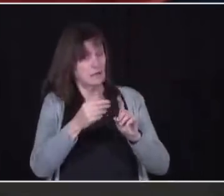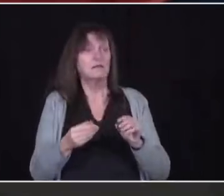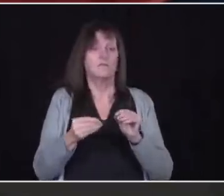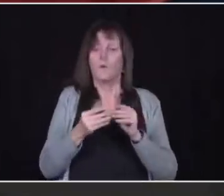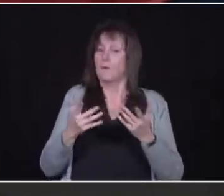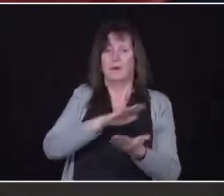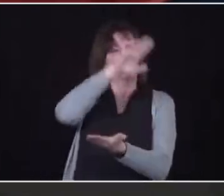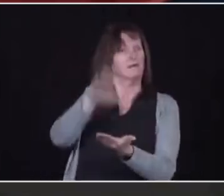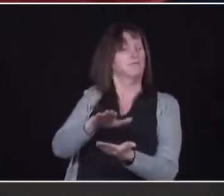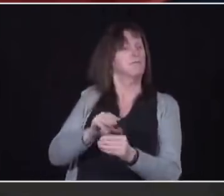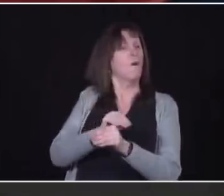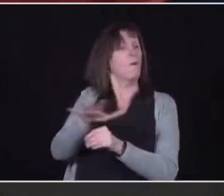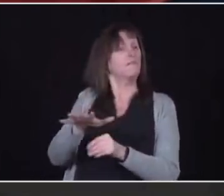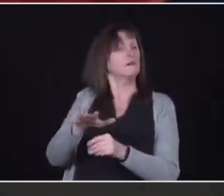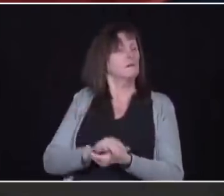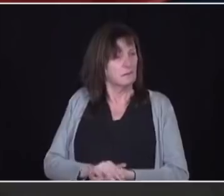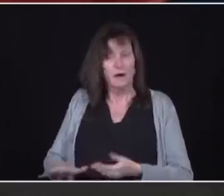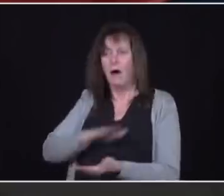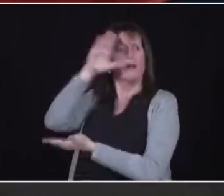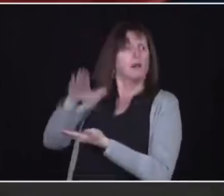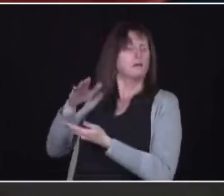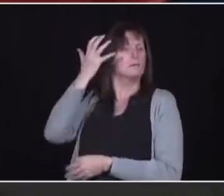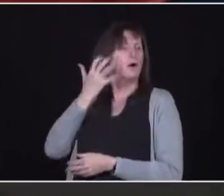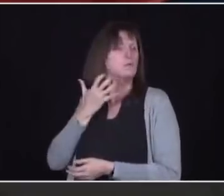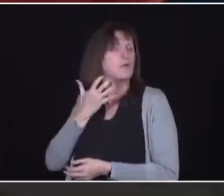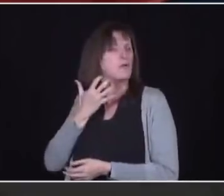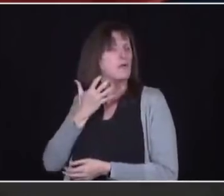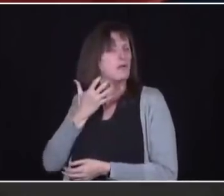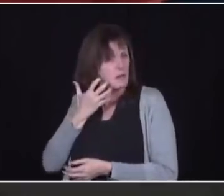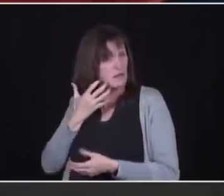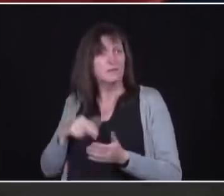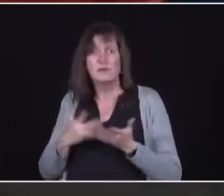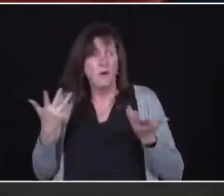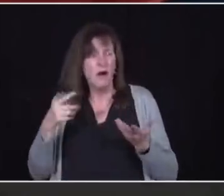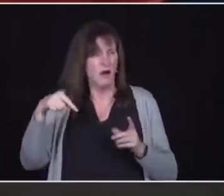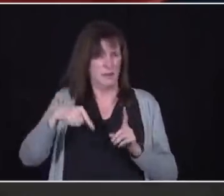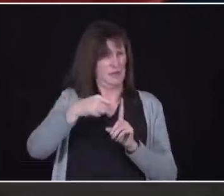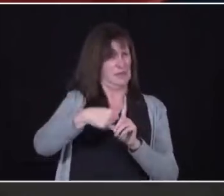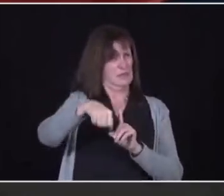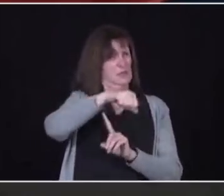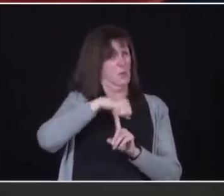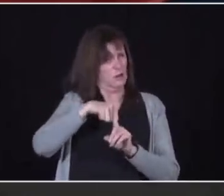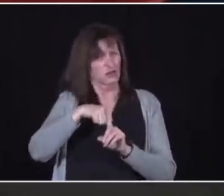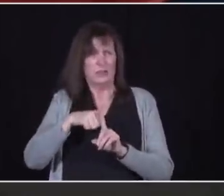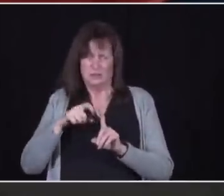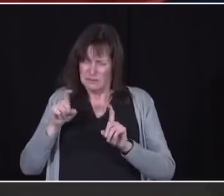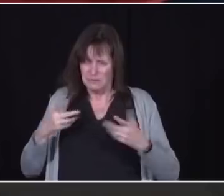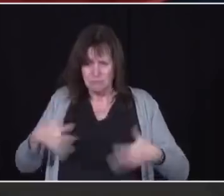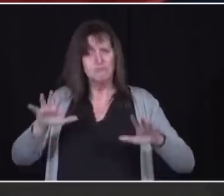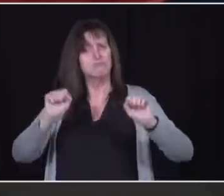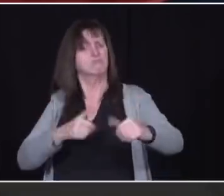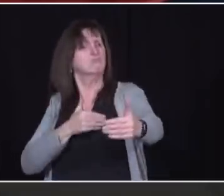And more vaccines means we get out of this sooner. So if there's anything at all the federal